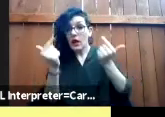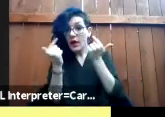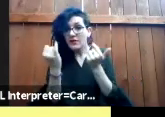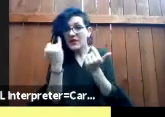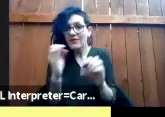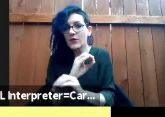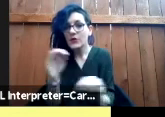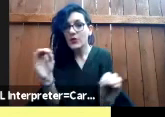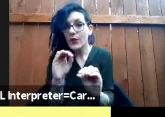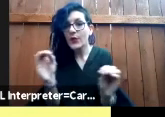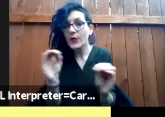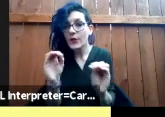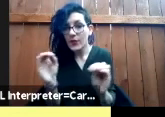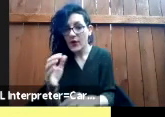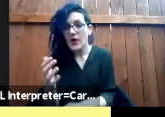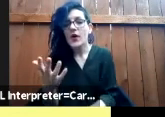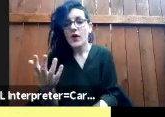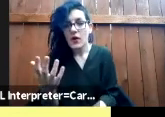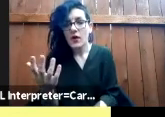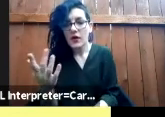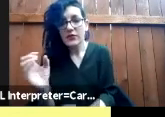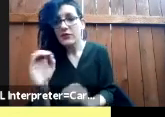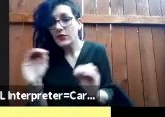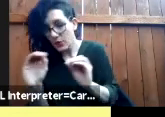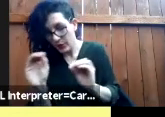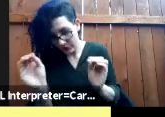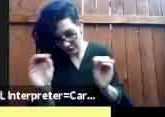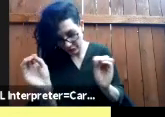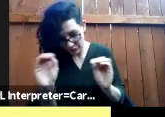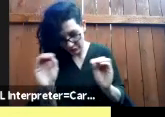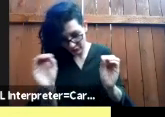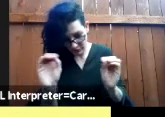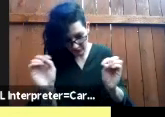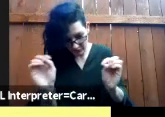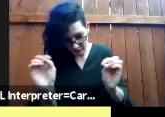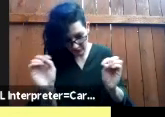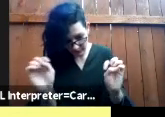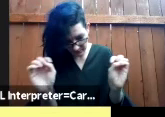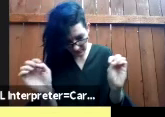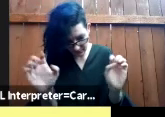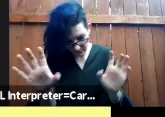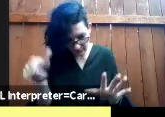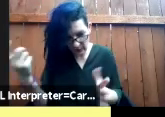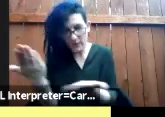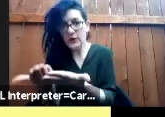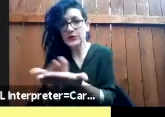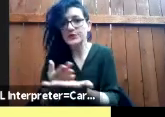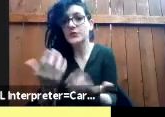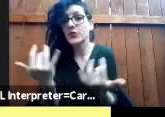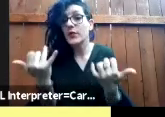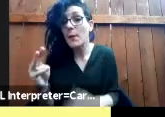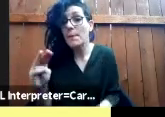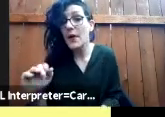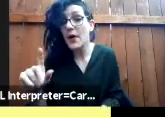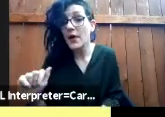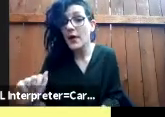um so right now what I'm doing with Mala and Rack is I'm fundraising for